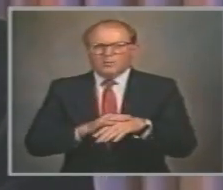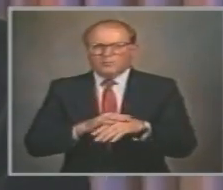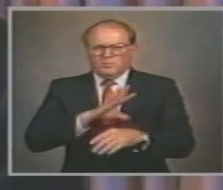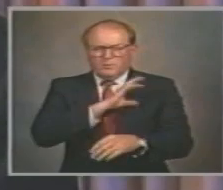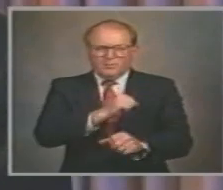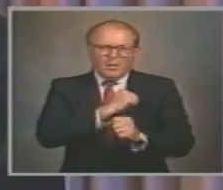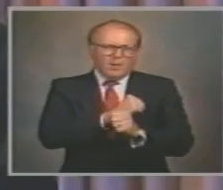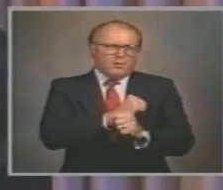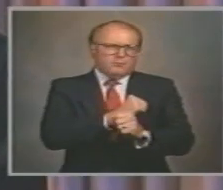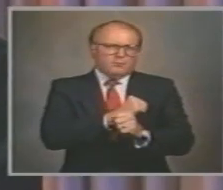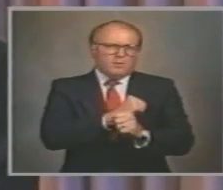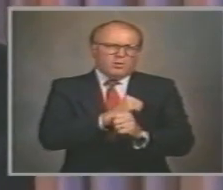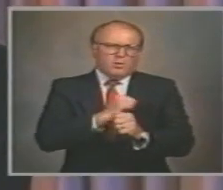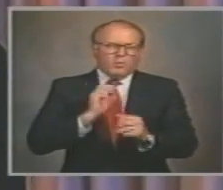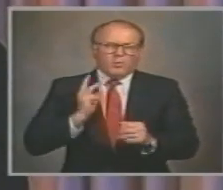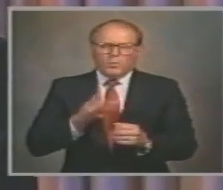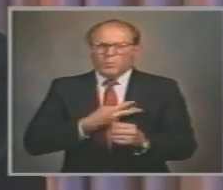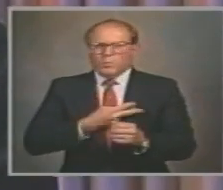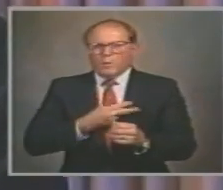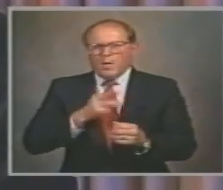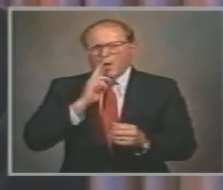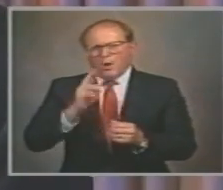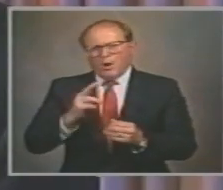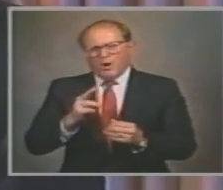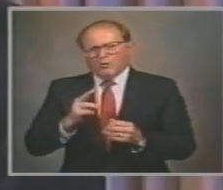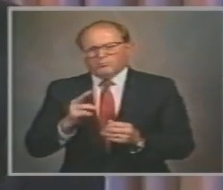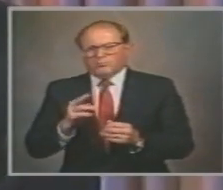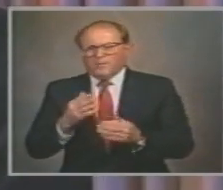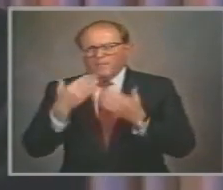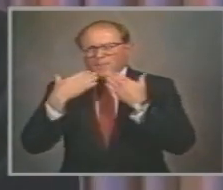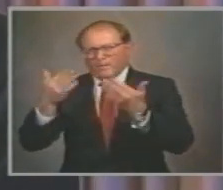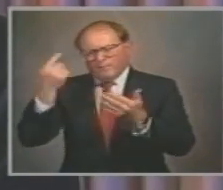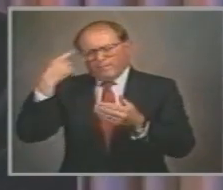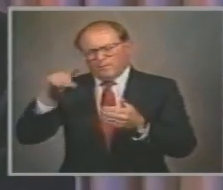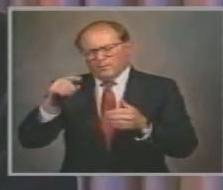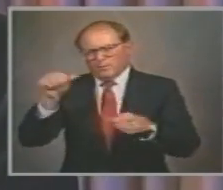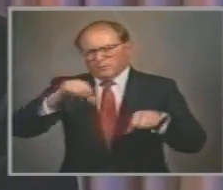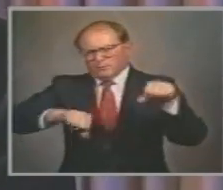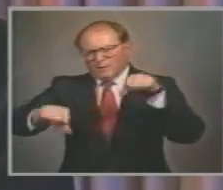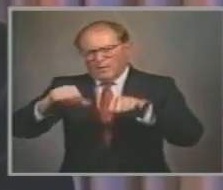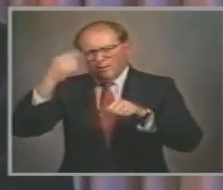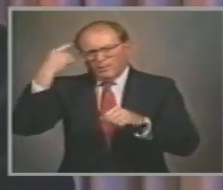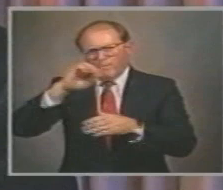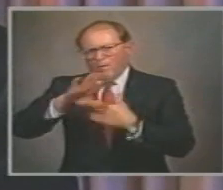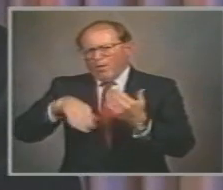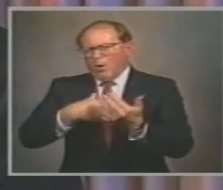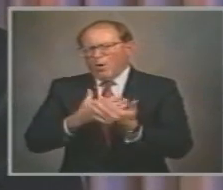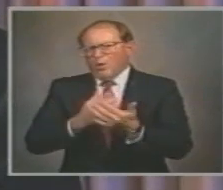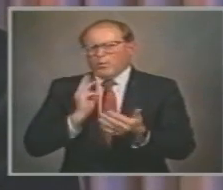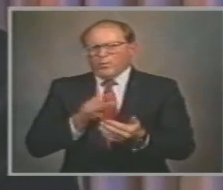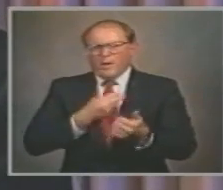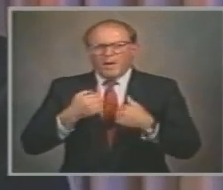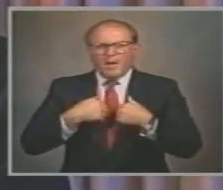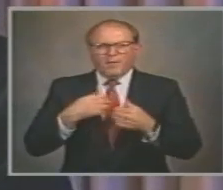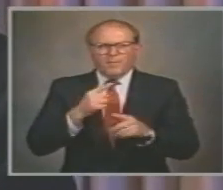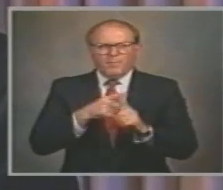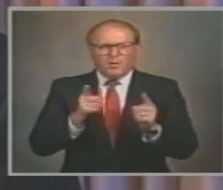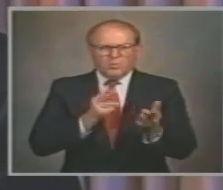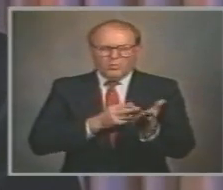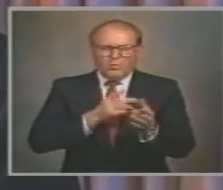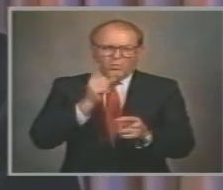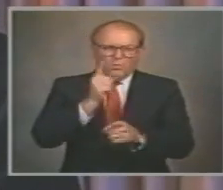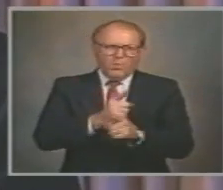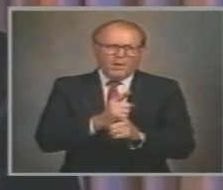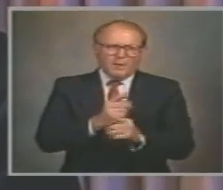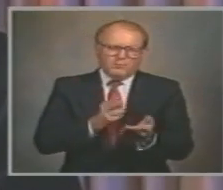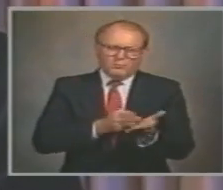While we are deeply indebted To science For so much Of our modern world Right and truth And values